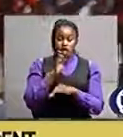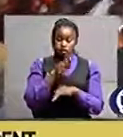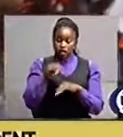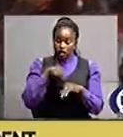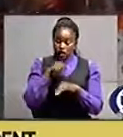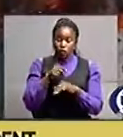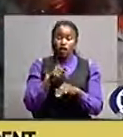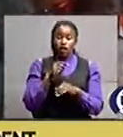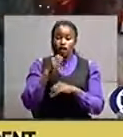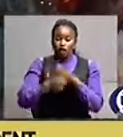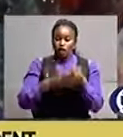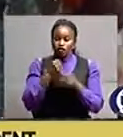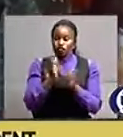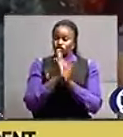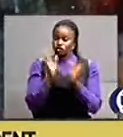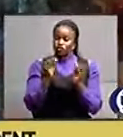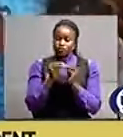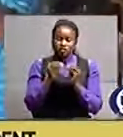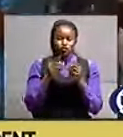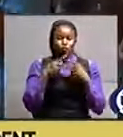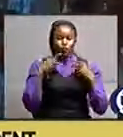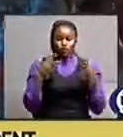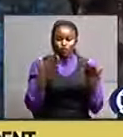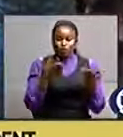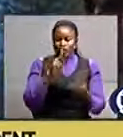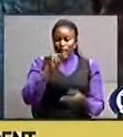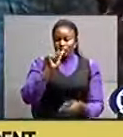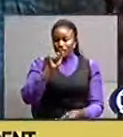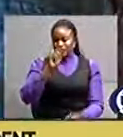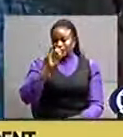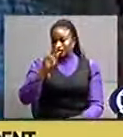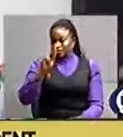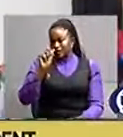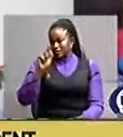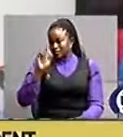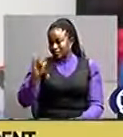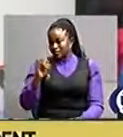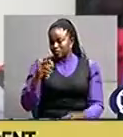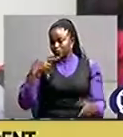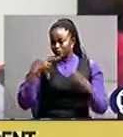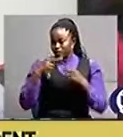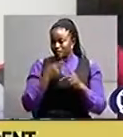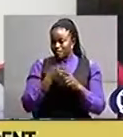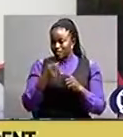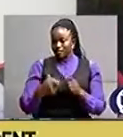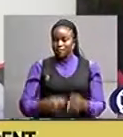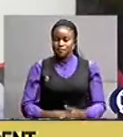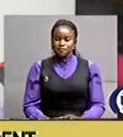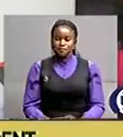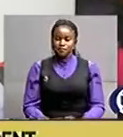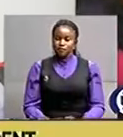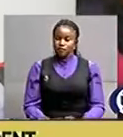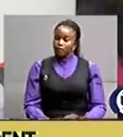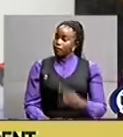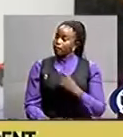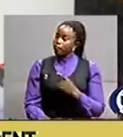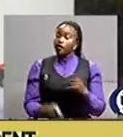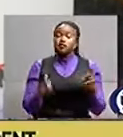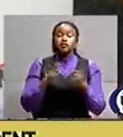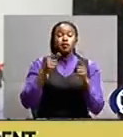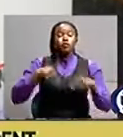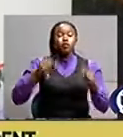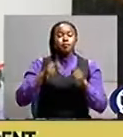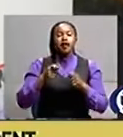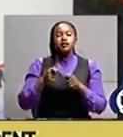and regional meeting hosted at katikati restaurant in kampala we need to roll back our sponsors we need to have